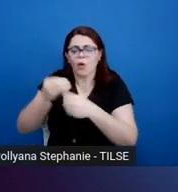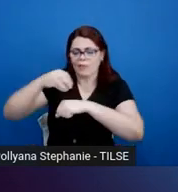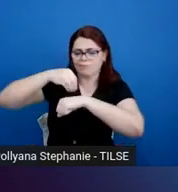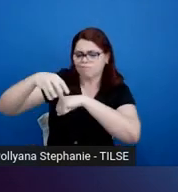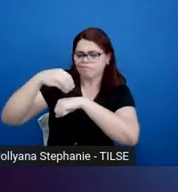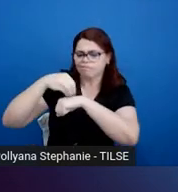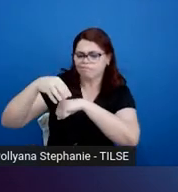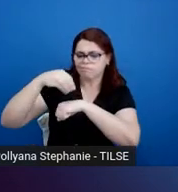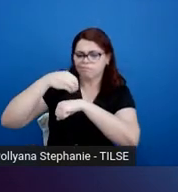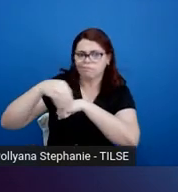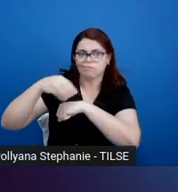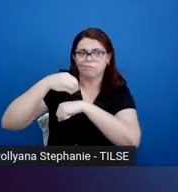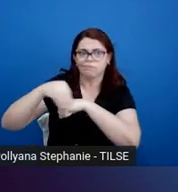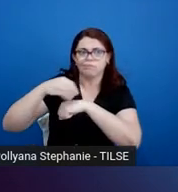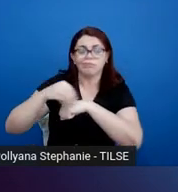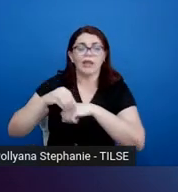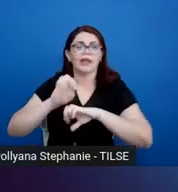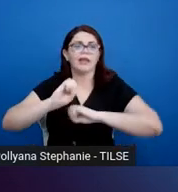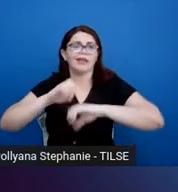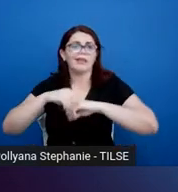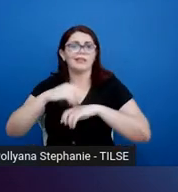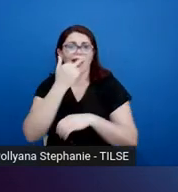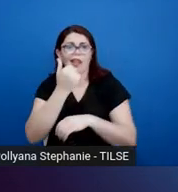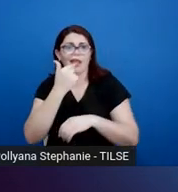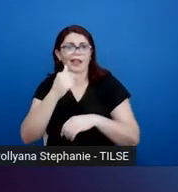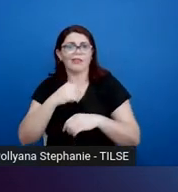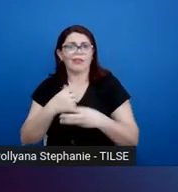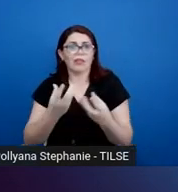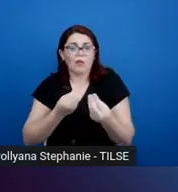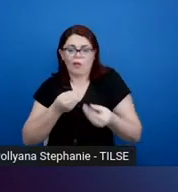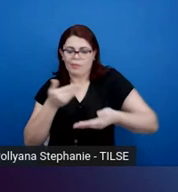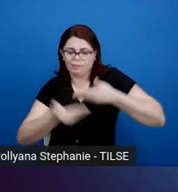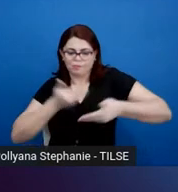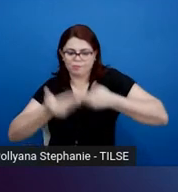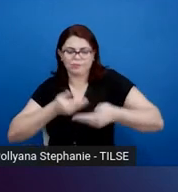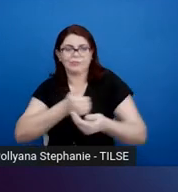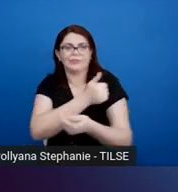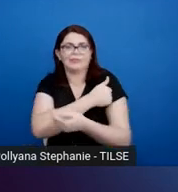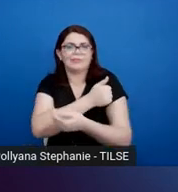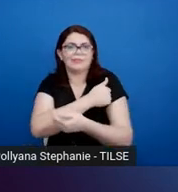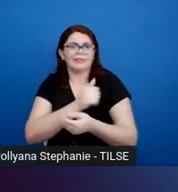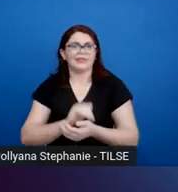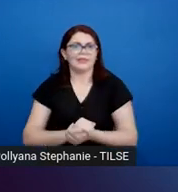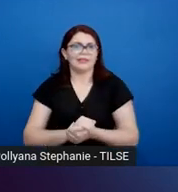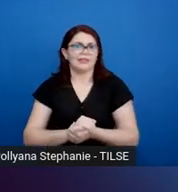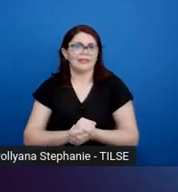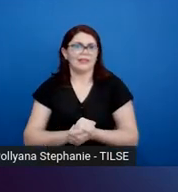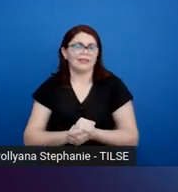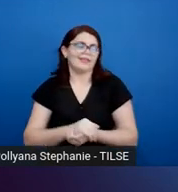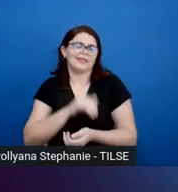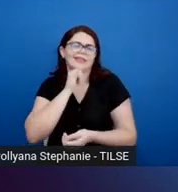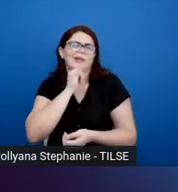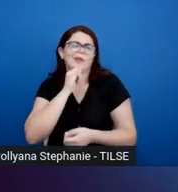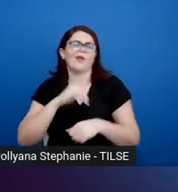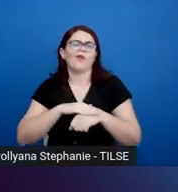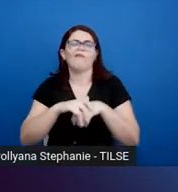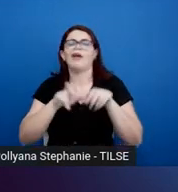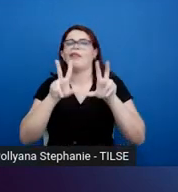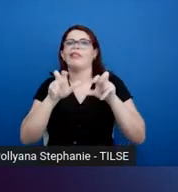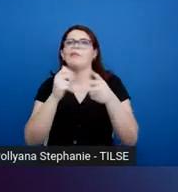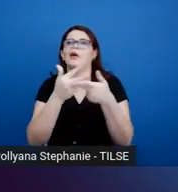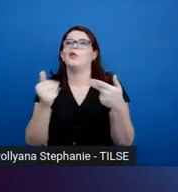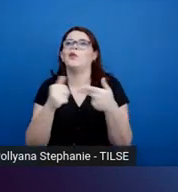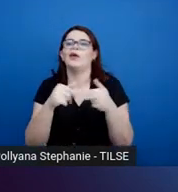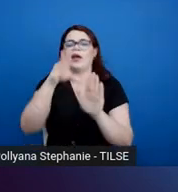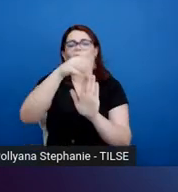teaching or when we're interacting with our students, we've got to talk about something. So we talk about some form of content.